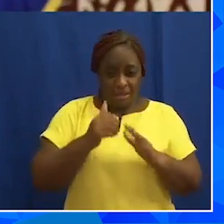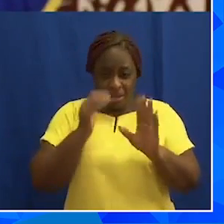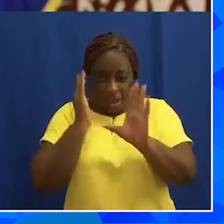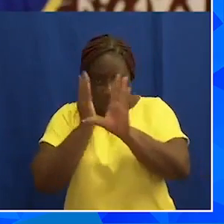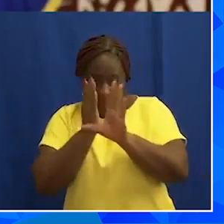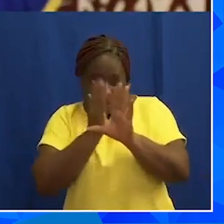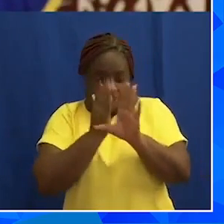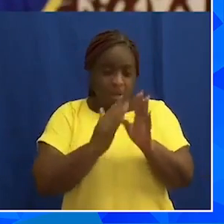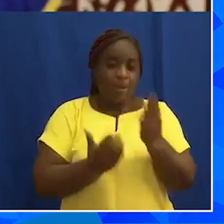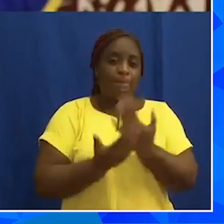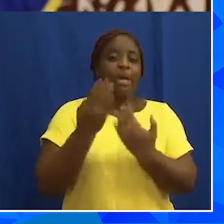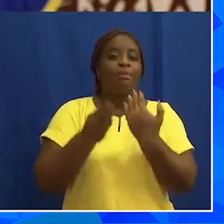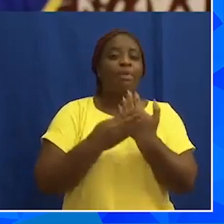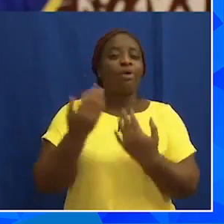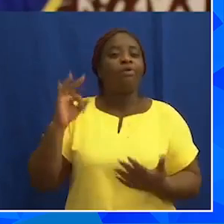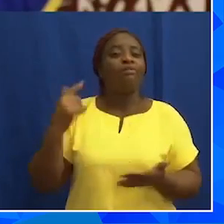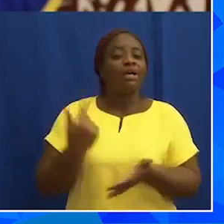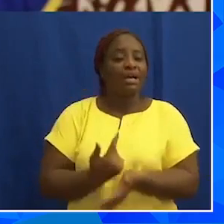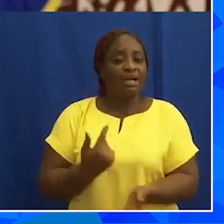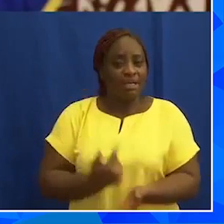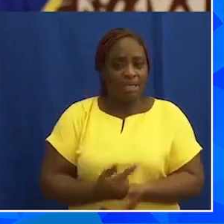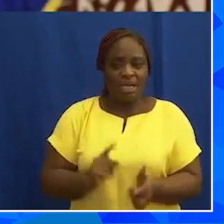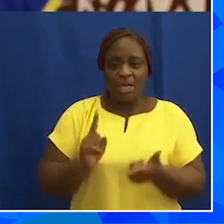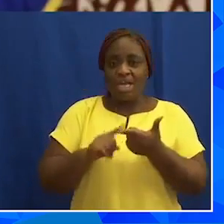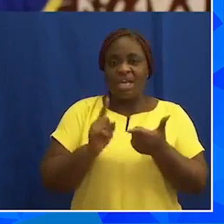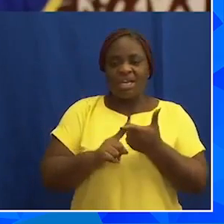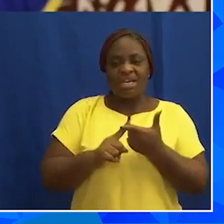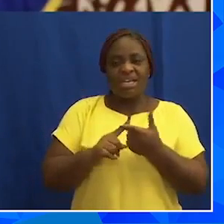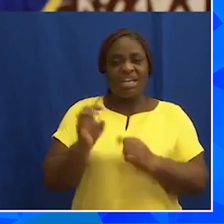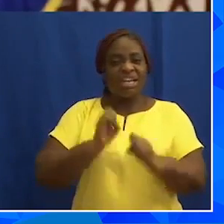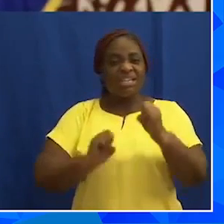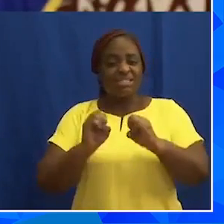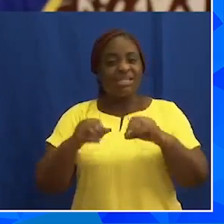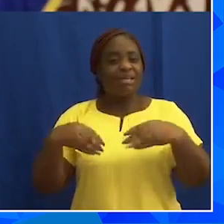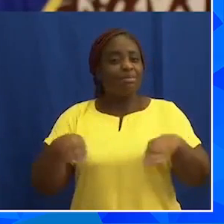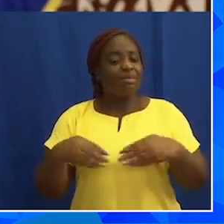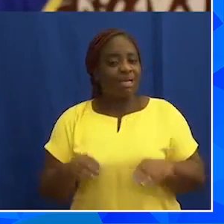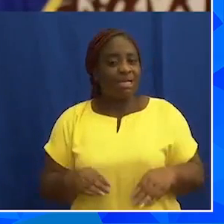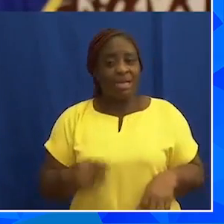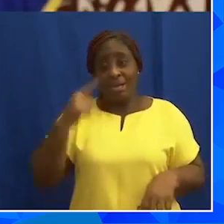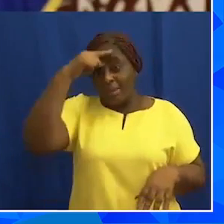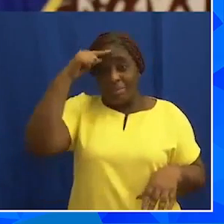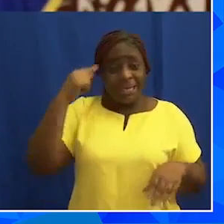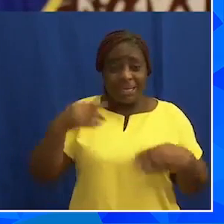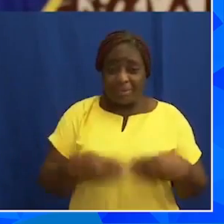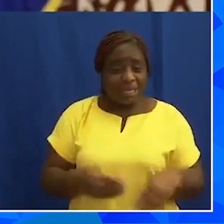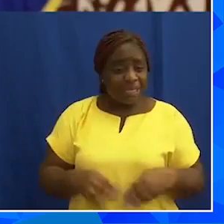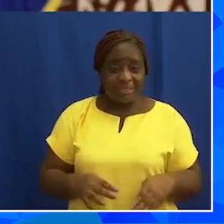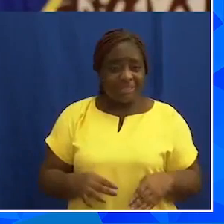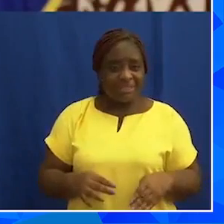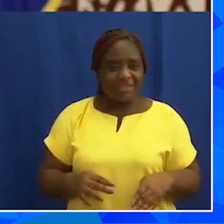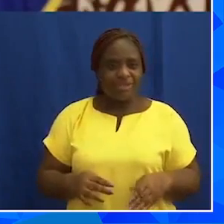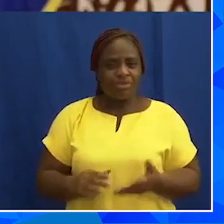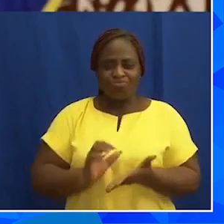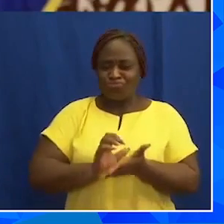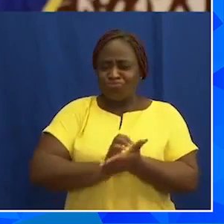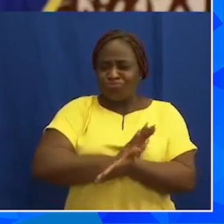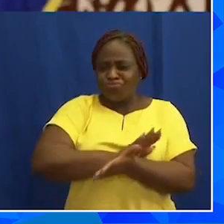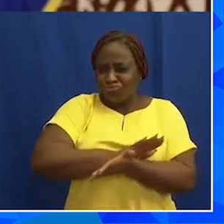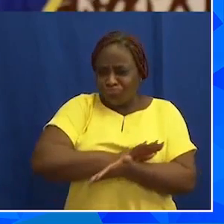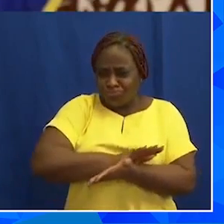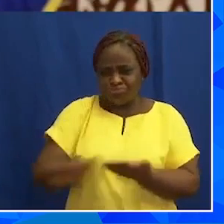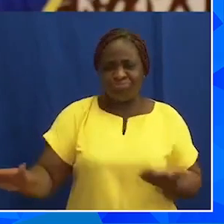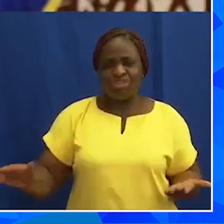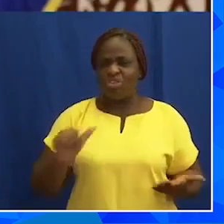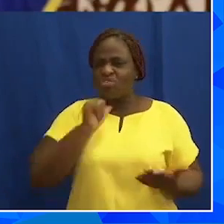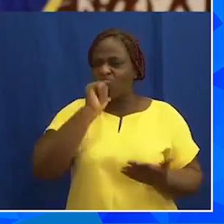the Bank of Ghana in the Forex Bureau markets and the black market to flash out illegal